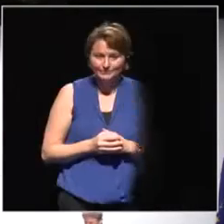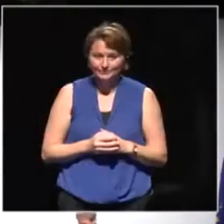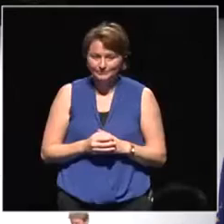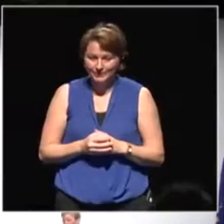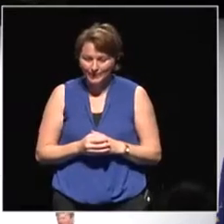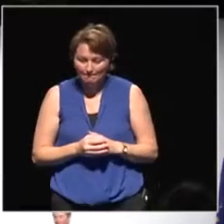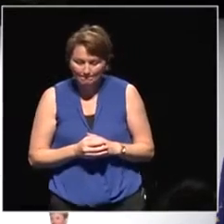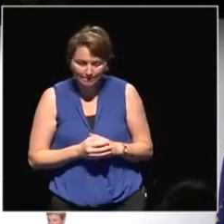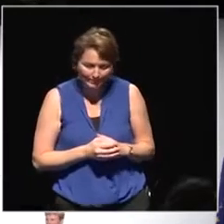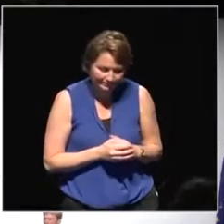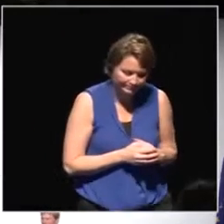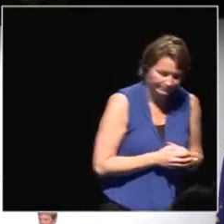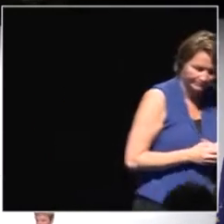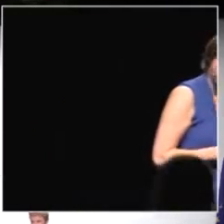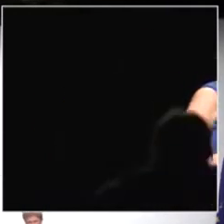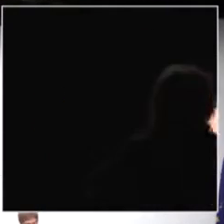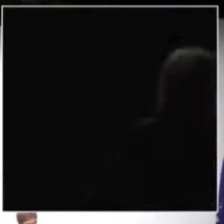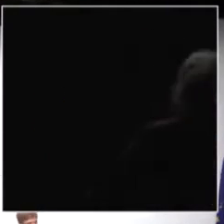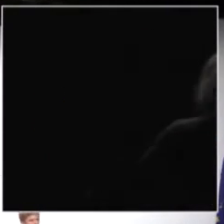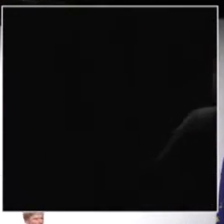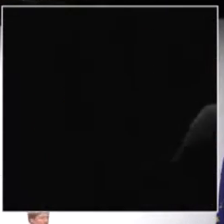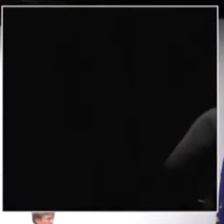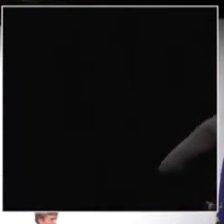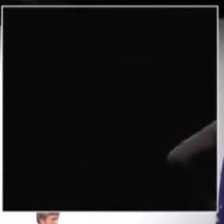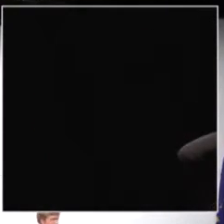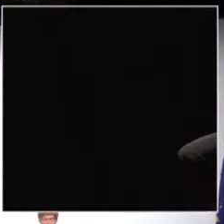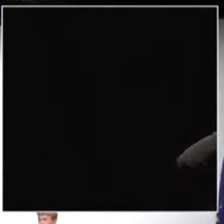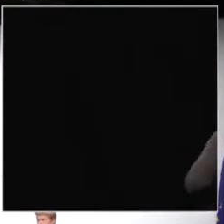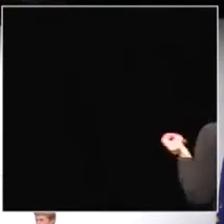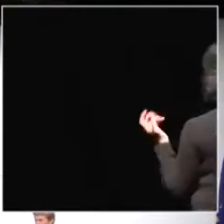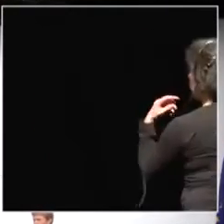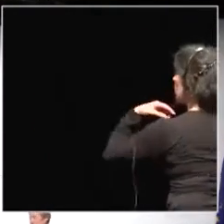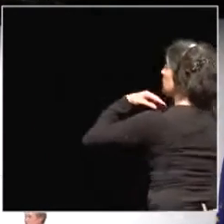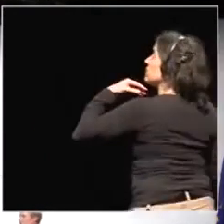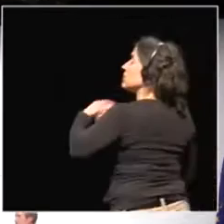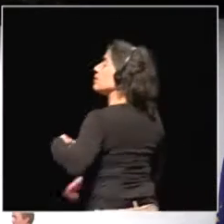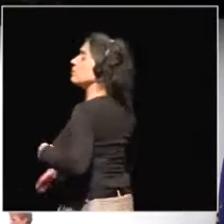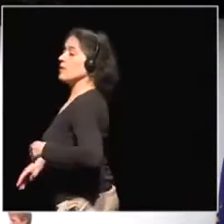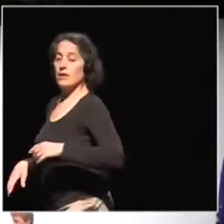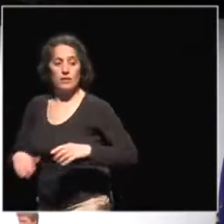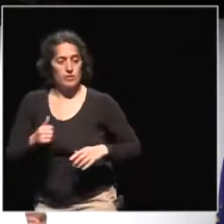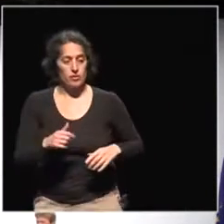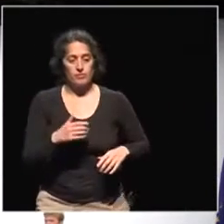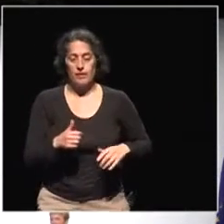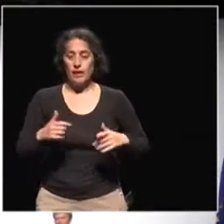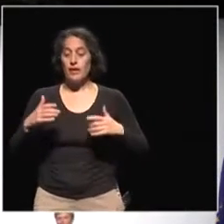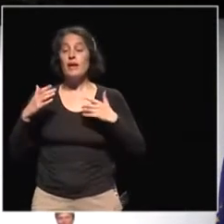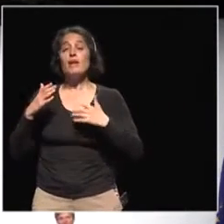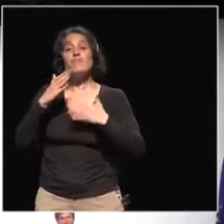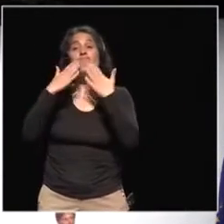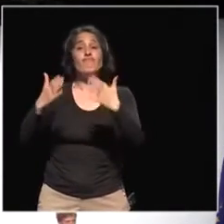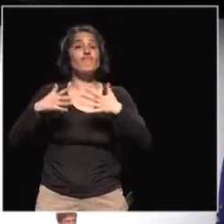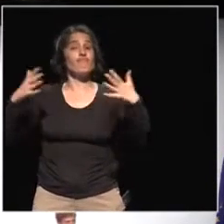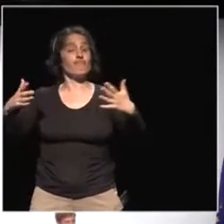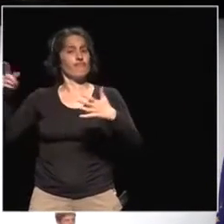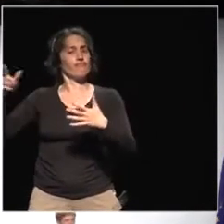beaucoup. Thank you very much, Annick Neff, for this interesting example from Thank you very much indeed. So I think we now have heard quite